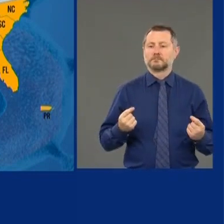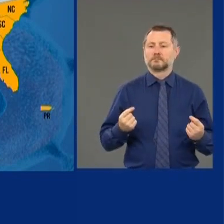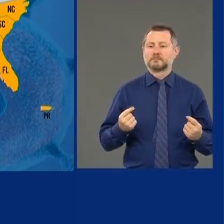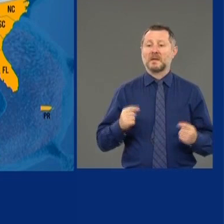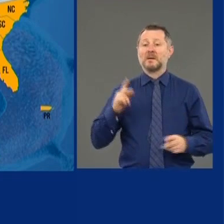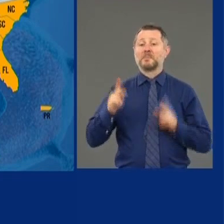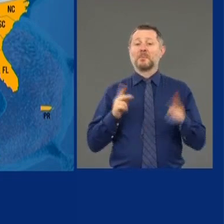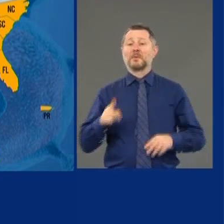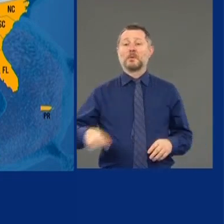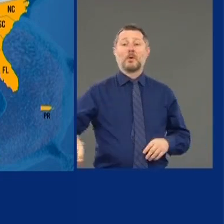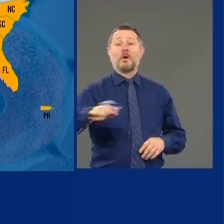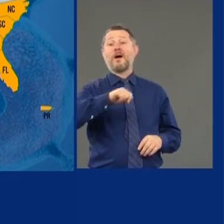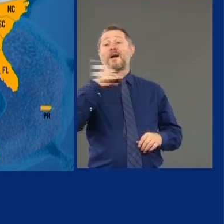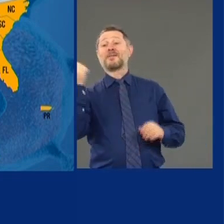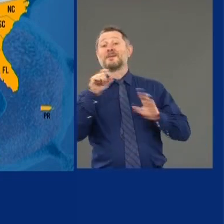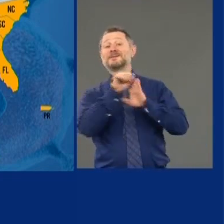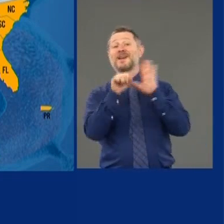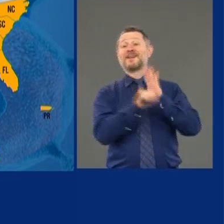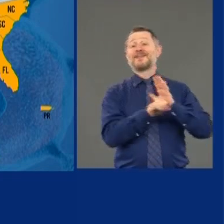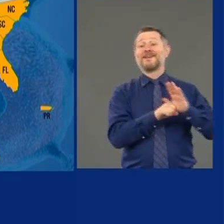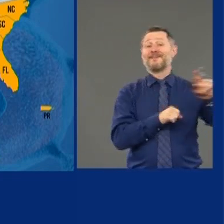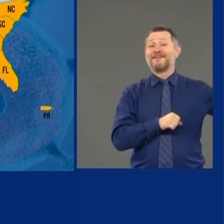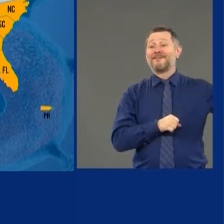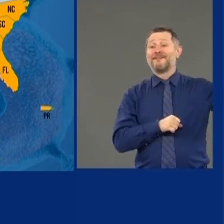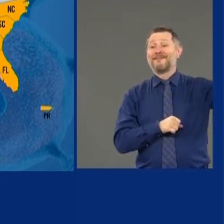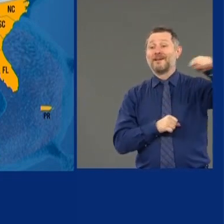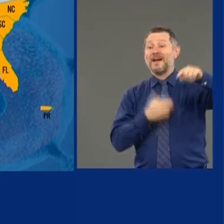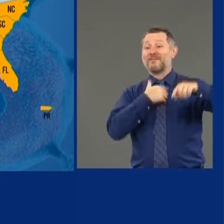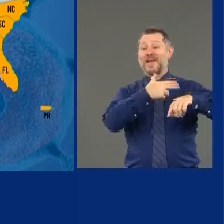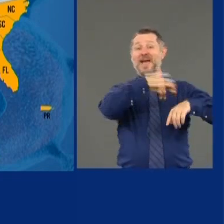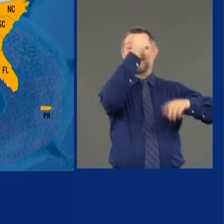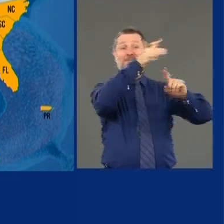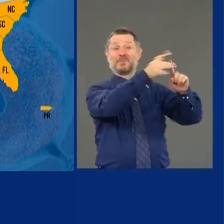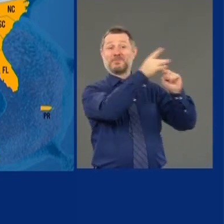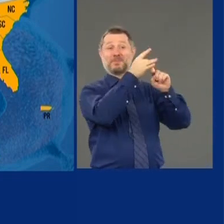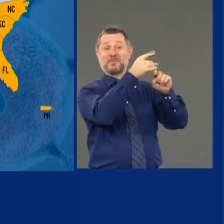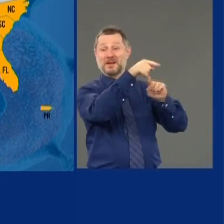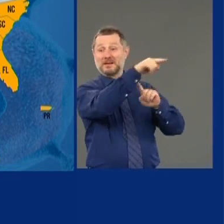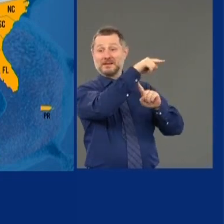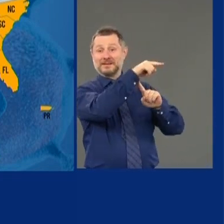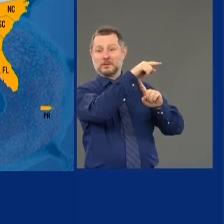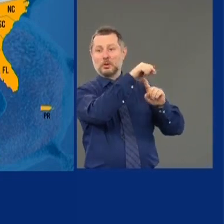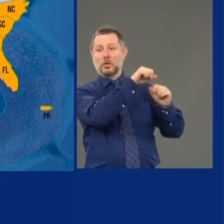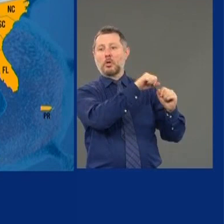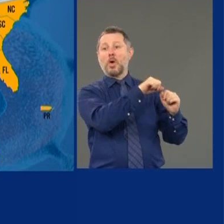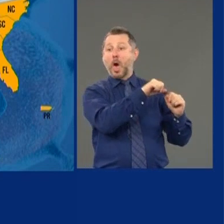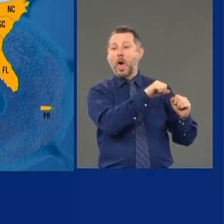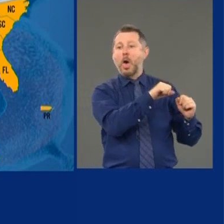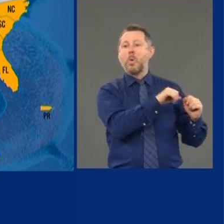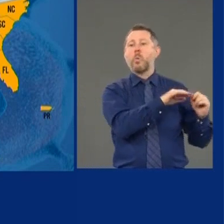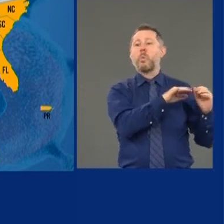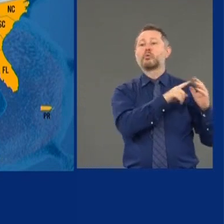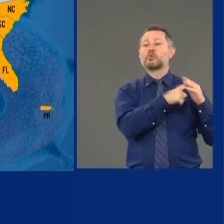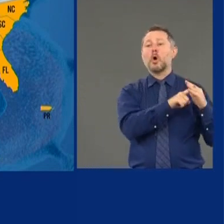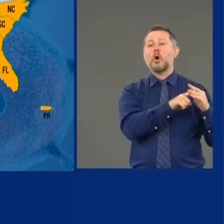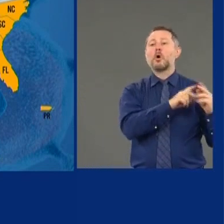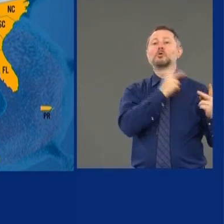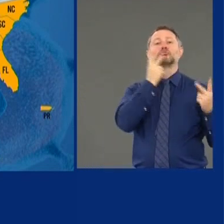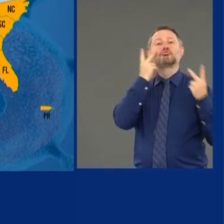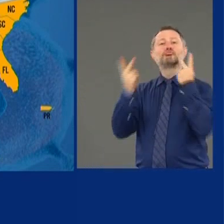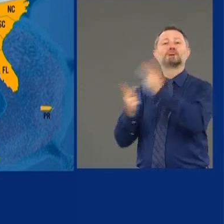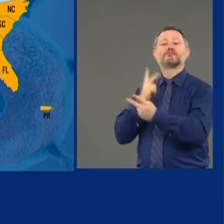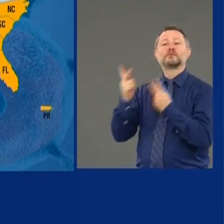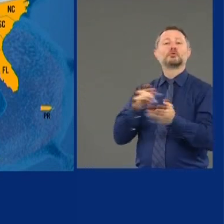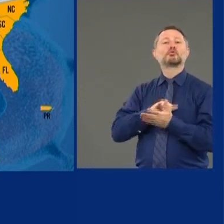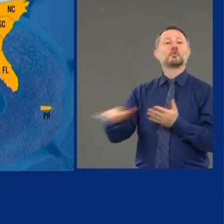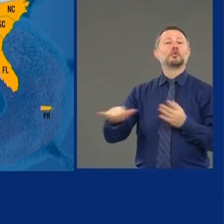from the other states that have a high rate of increase of COVID virus may start traveling to New York.